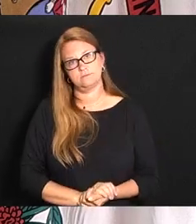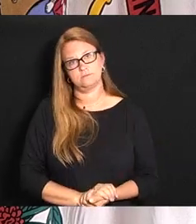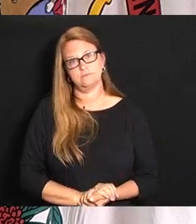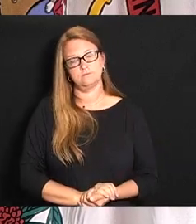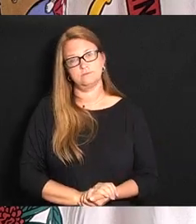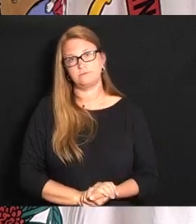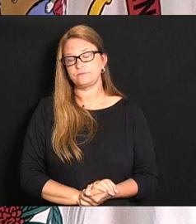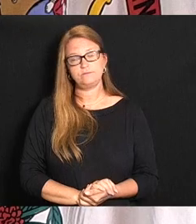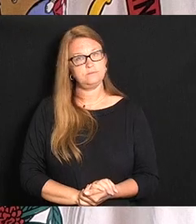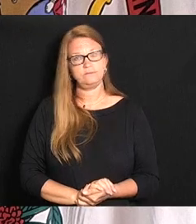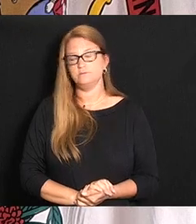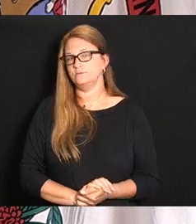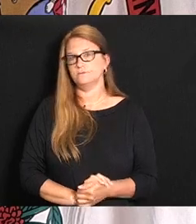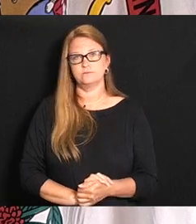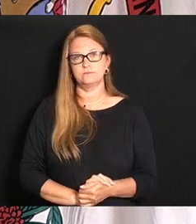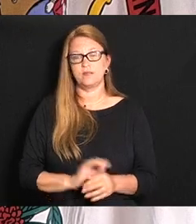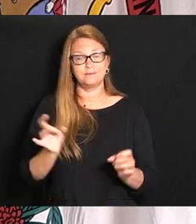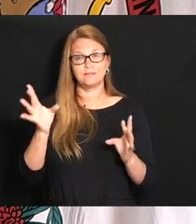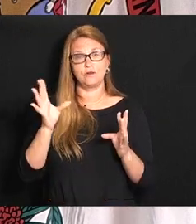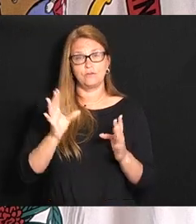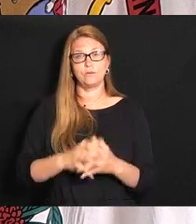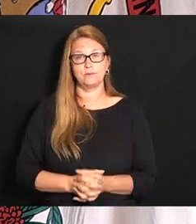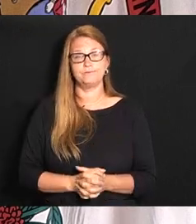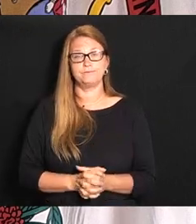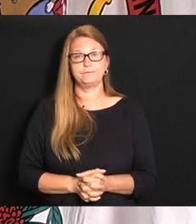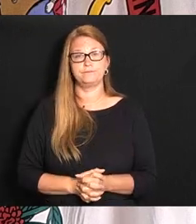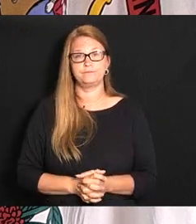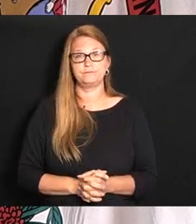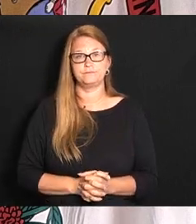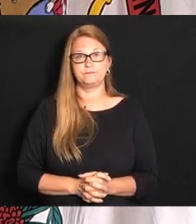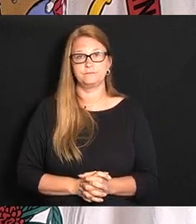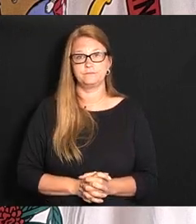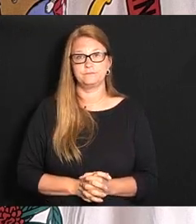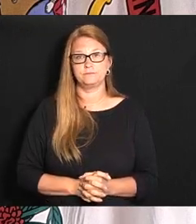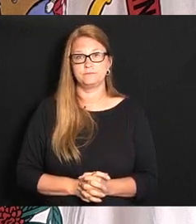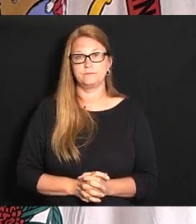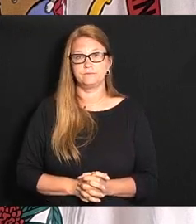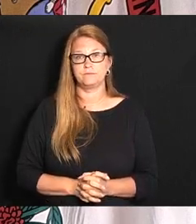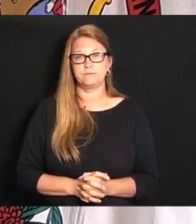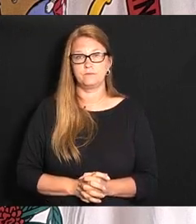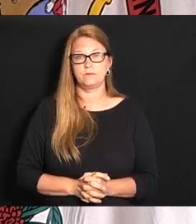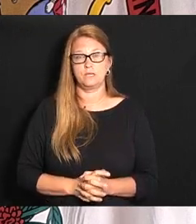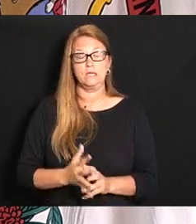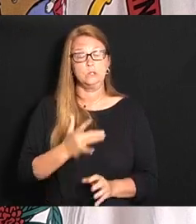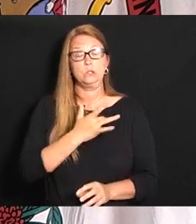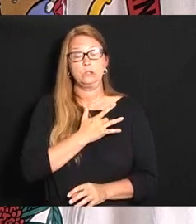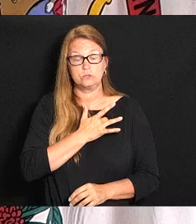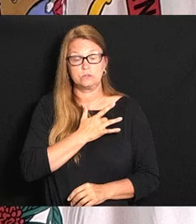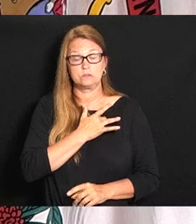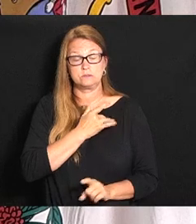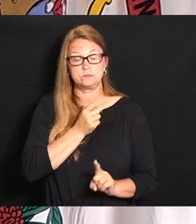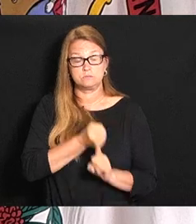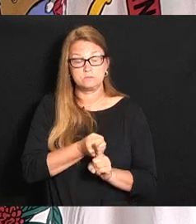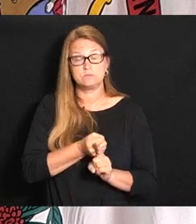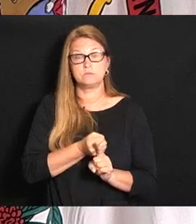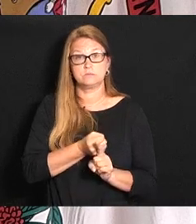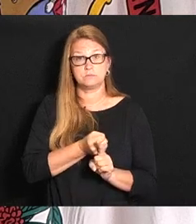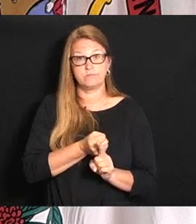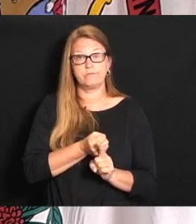you know it's terrible and it just kills me to my soul you know